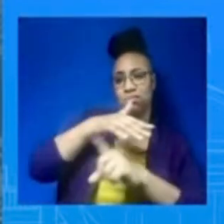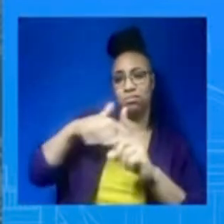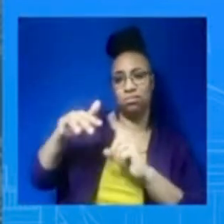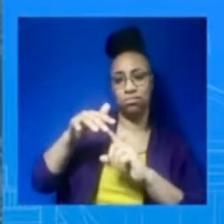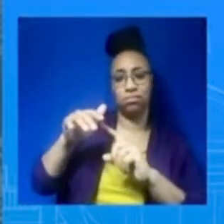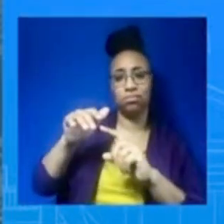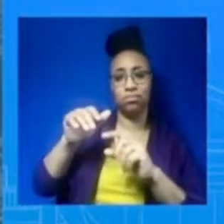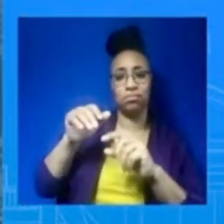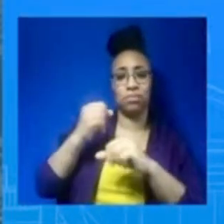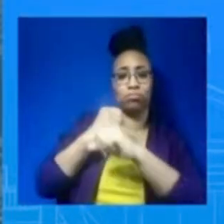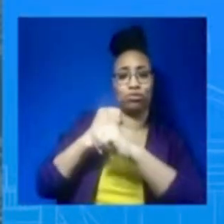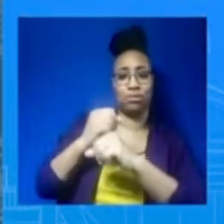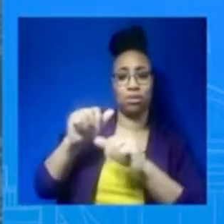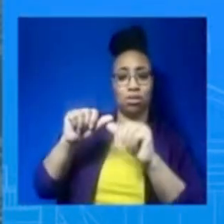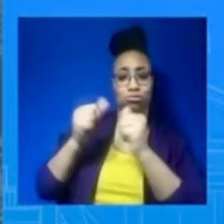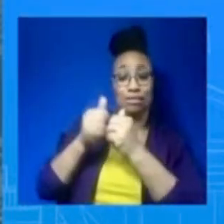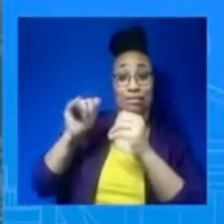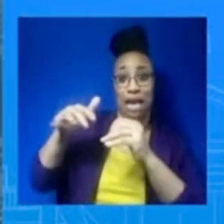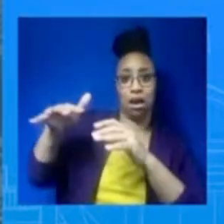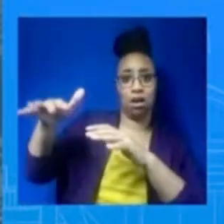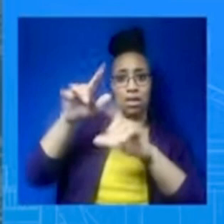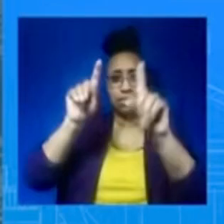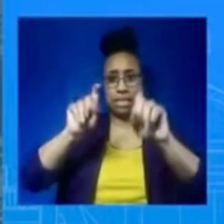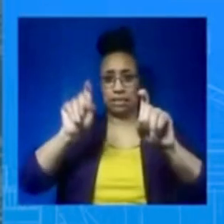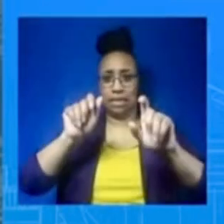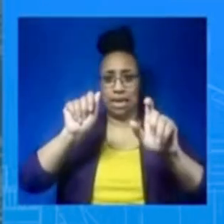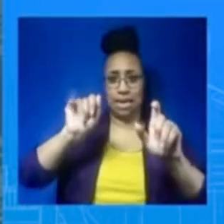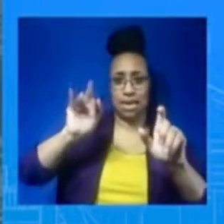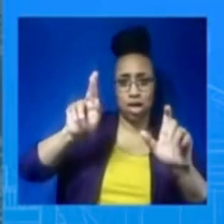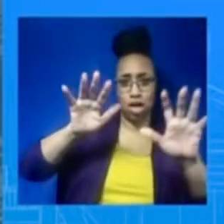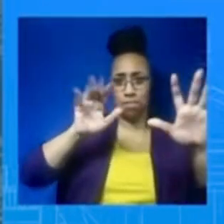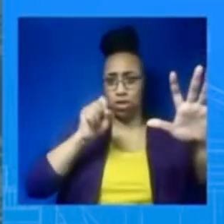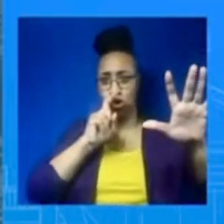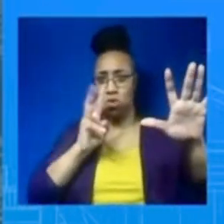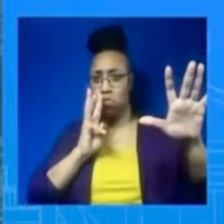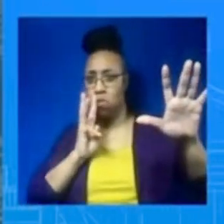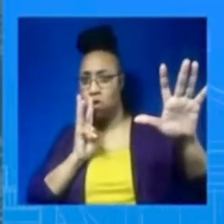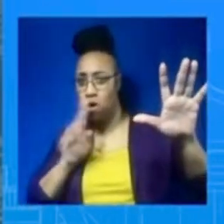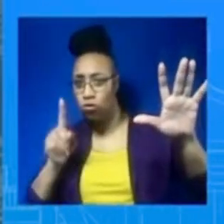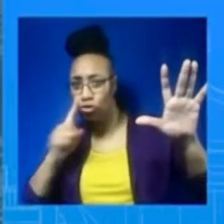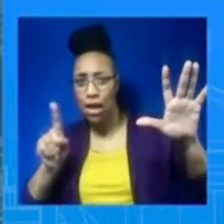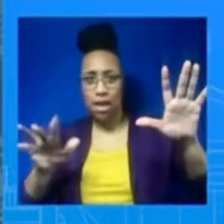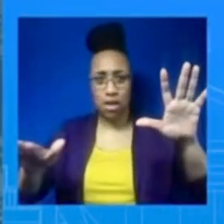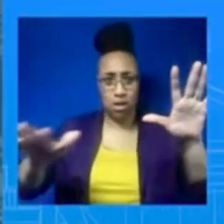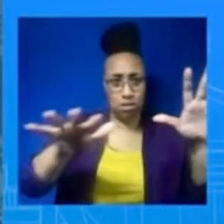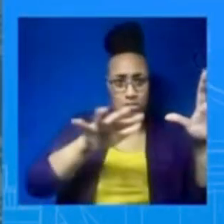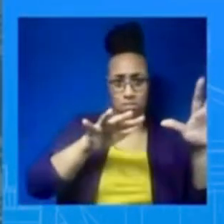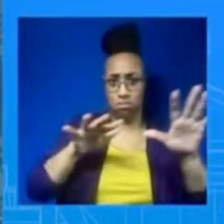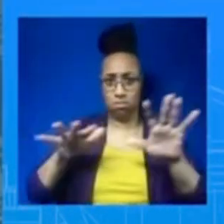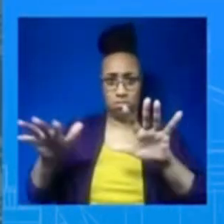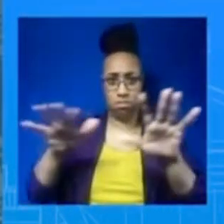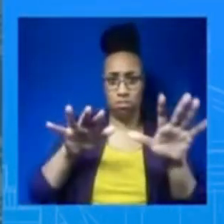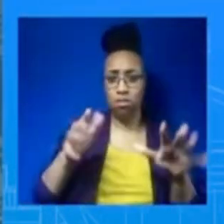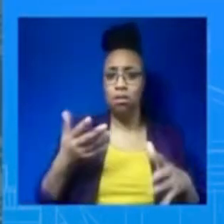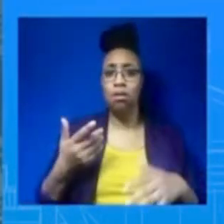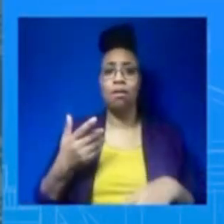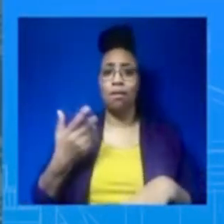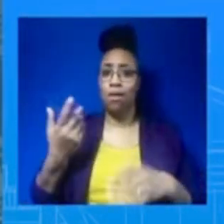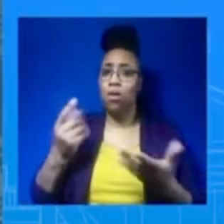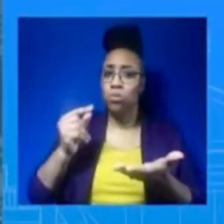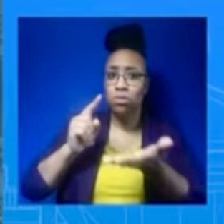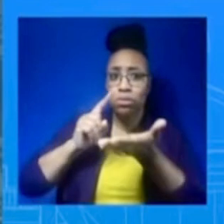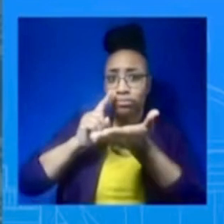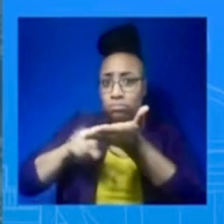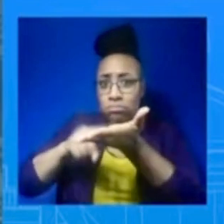what exactly happened, what led to the derailment. FEMA has been closely coordinating with the Ohio Emergency Management